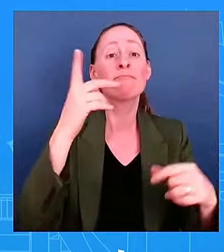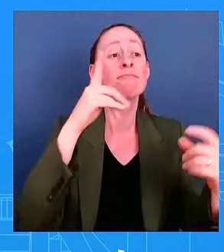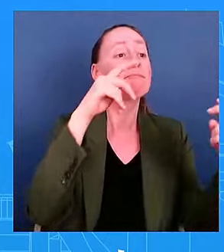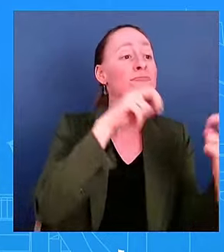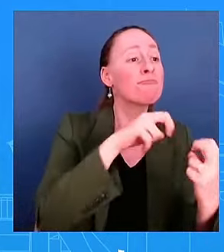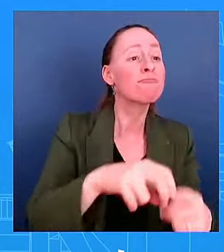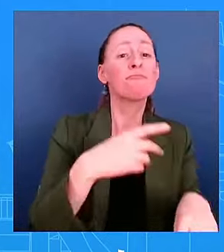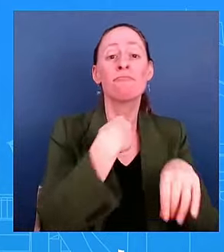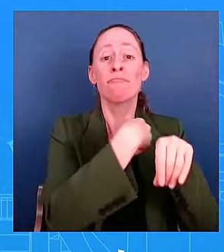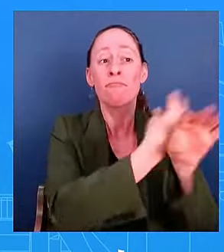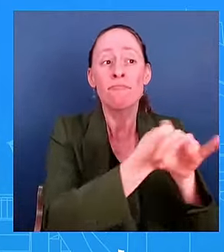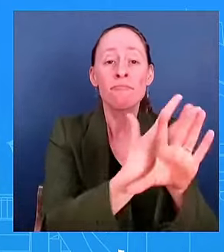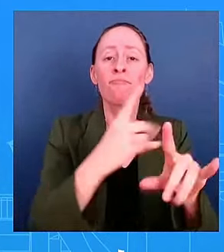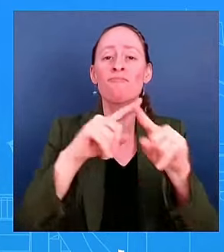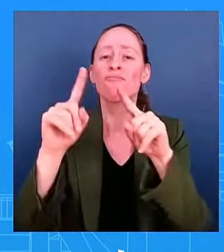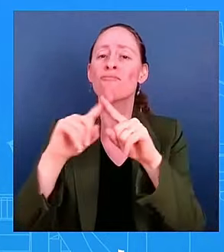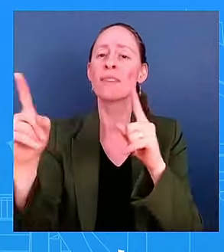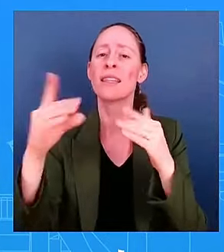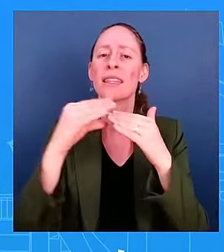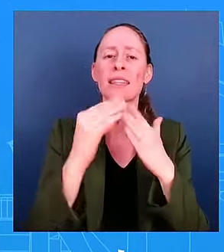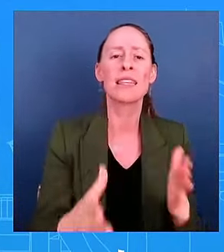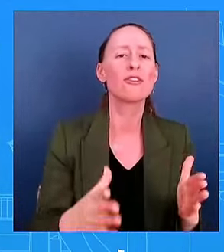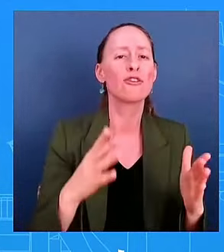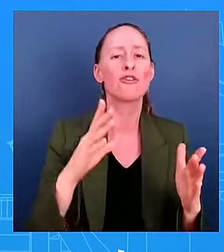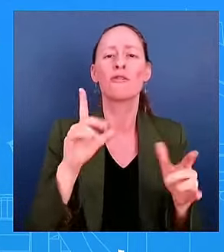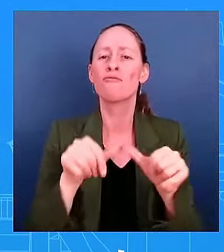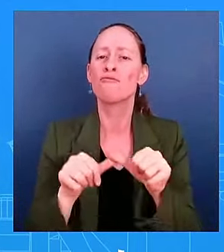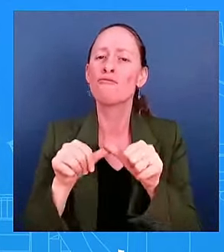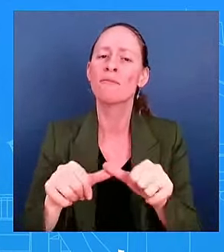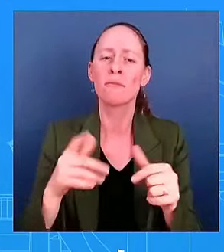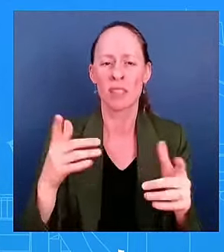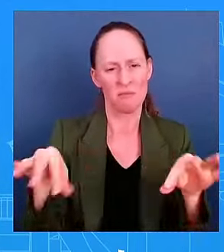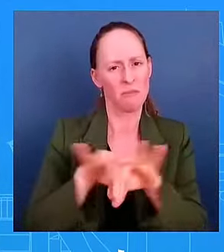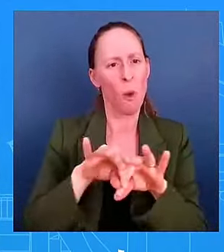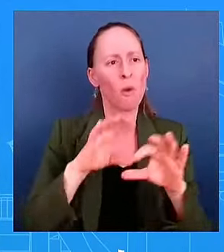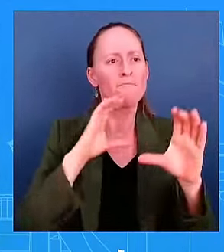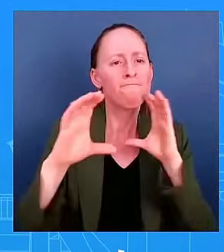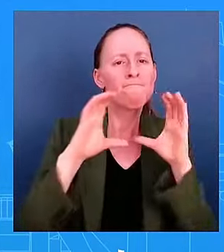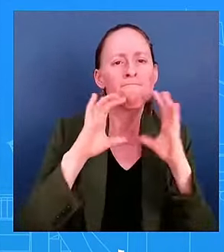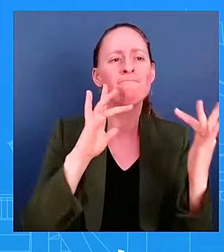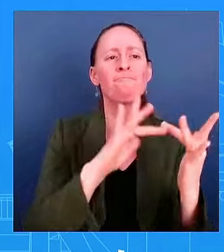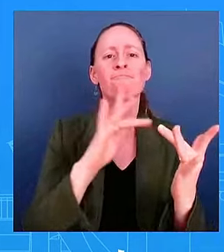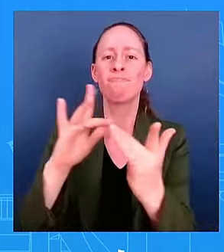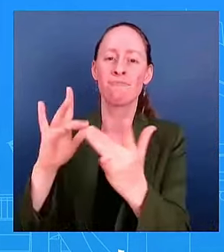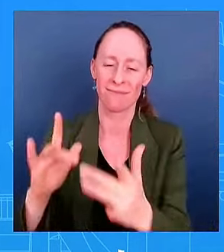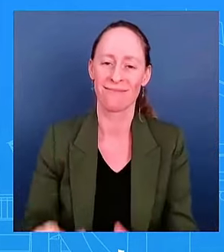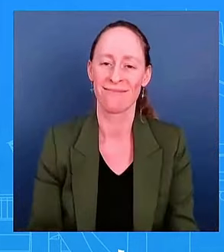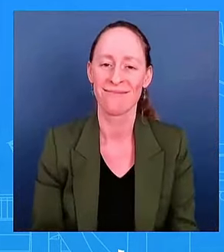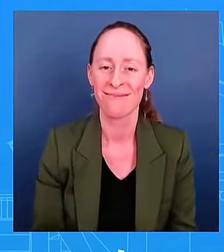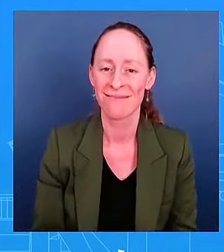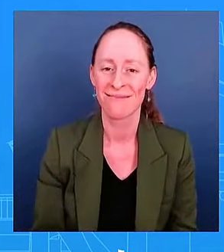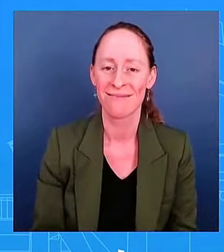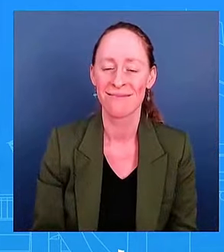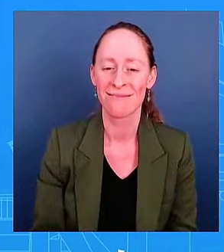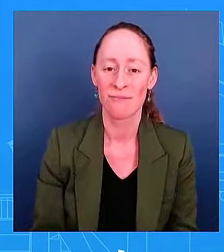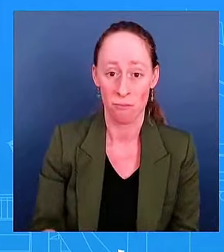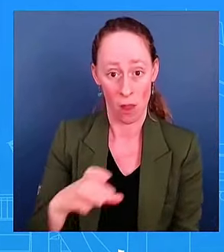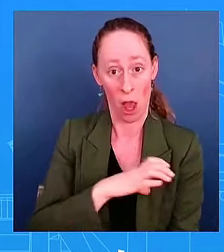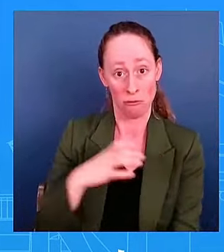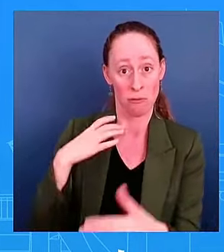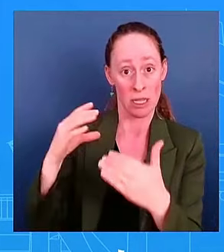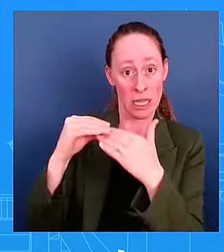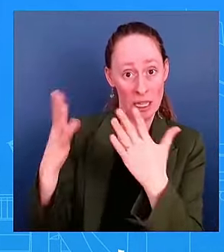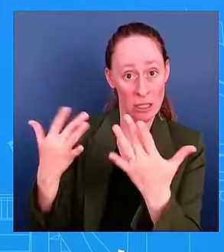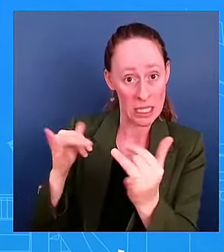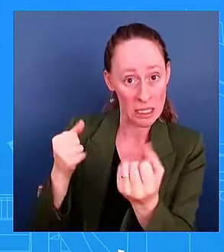supporters. And he believes that's important to do. Were they united with him in the call? They continue to be united. And some of them have spoken to this.